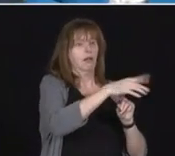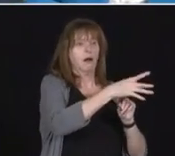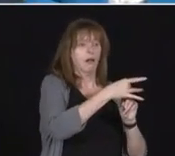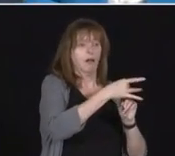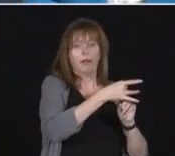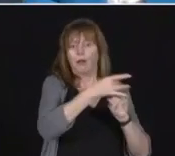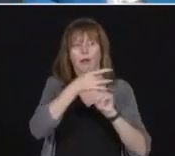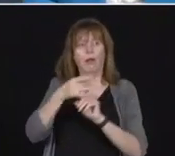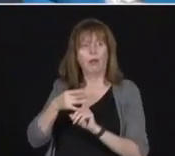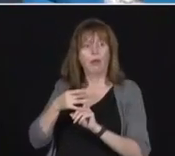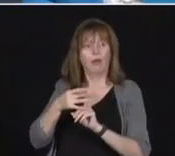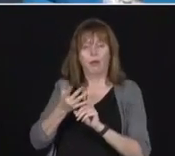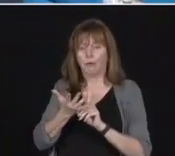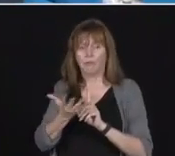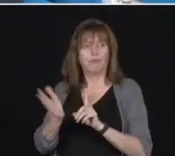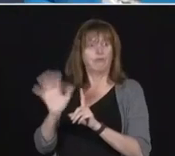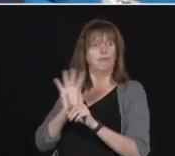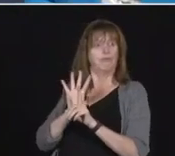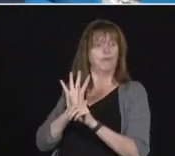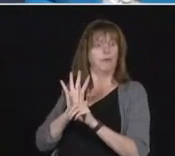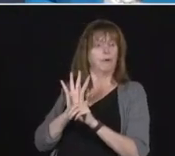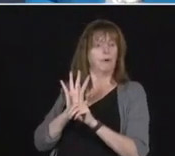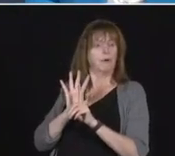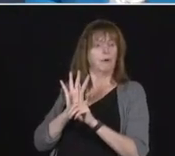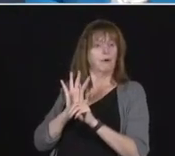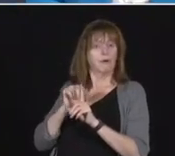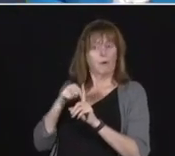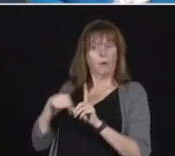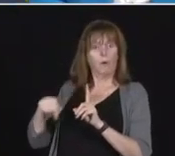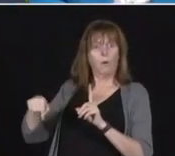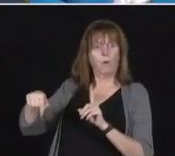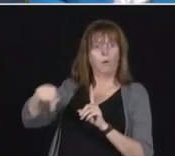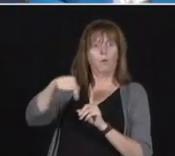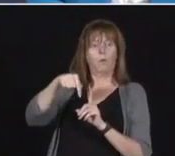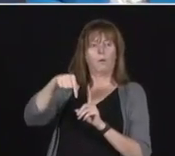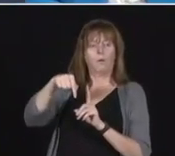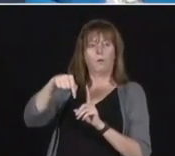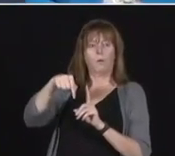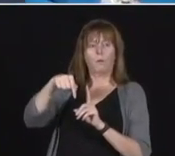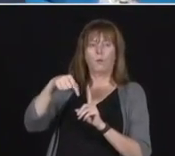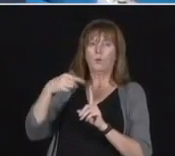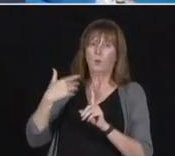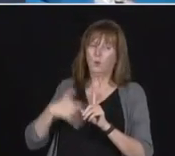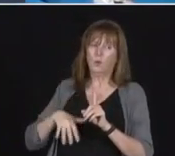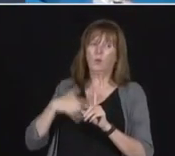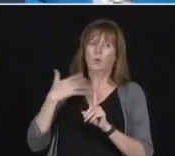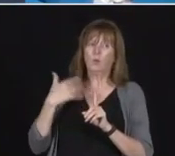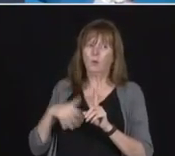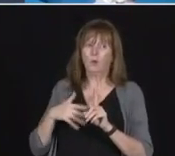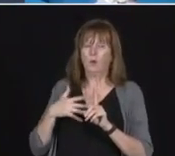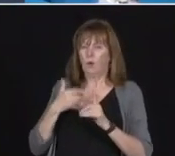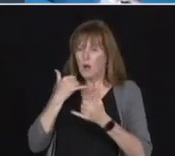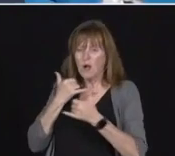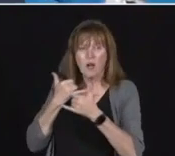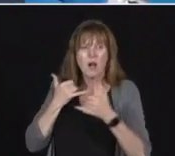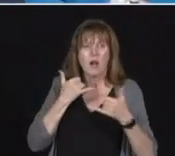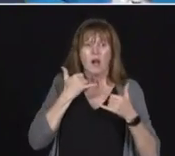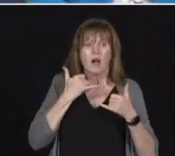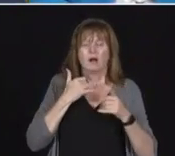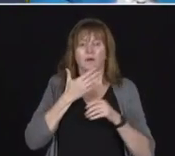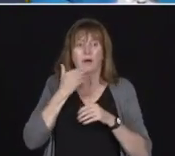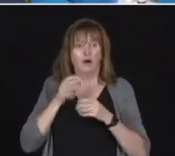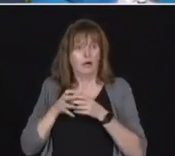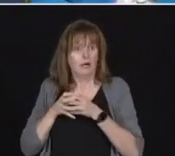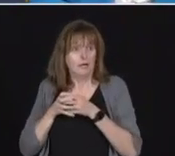contact or come down with COVID-19 then the contact tracing is going to be much easier. So it is something that we are